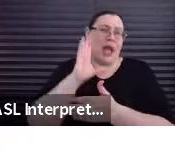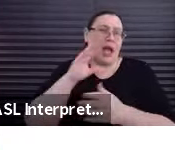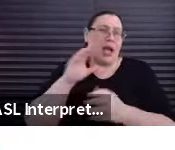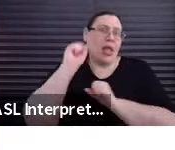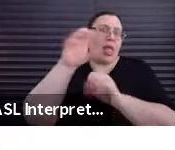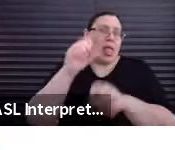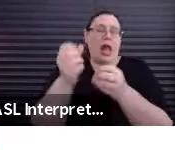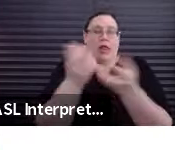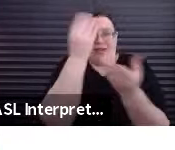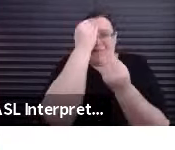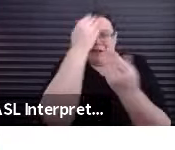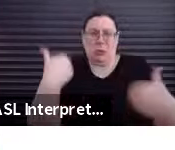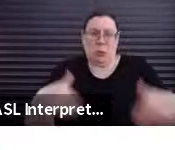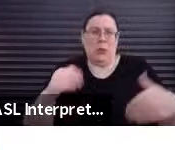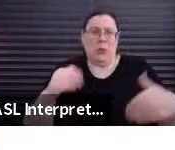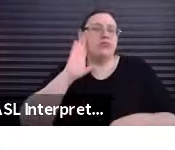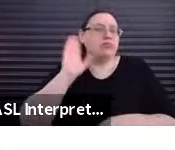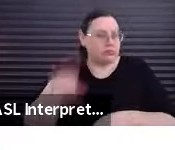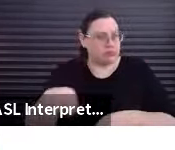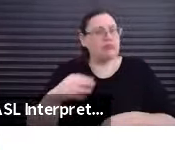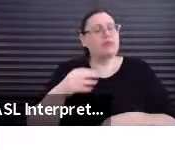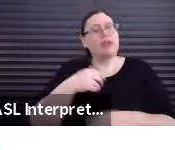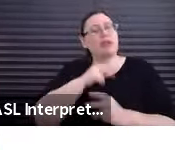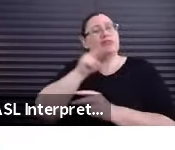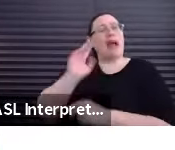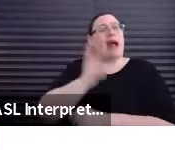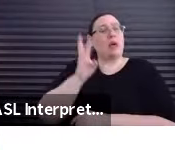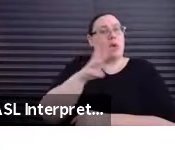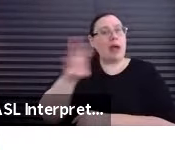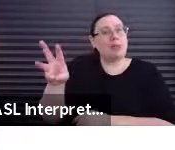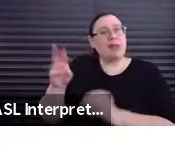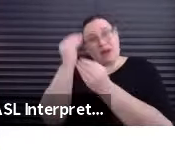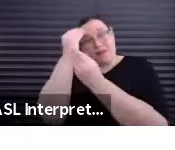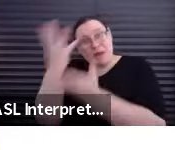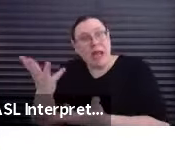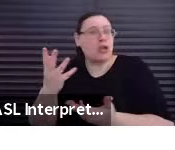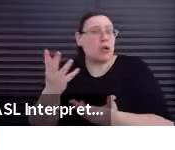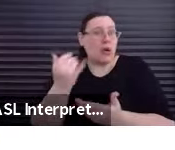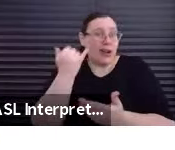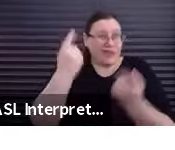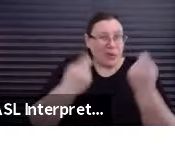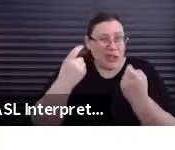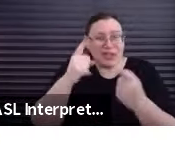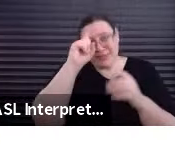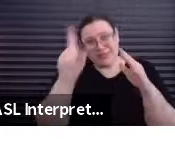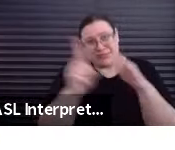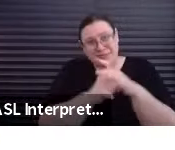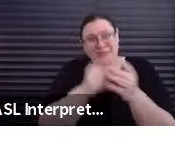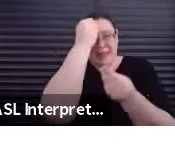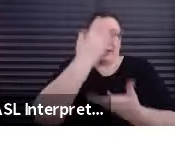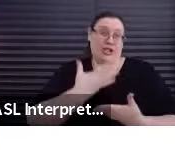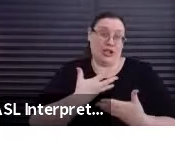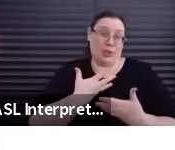information. So please feel free to check out the website for more or let us know if you have questions. Next slide, please.